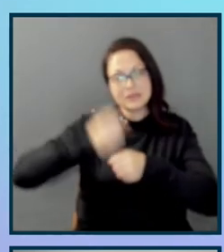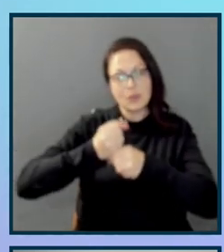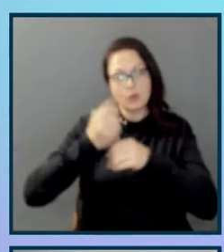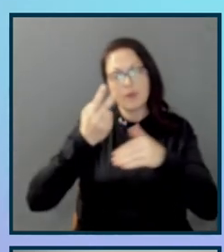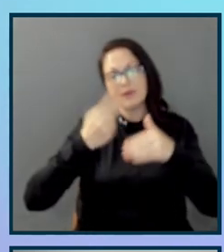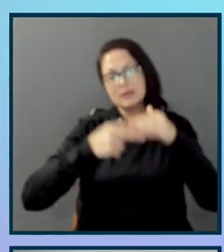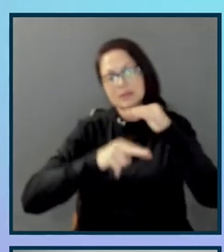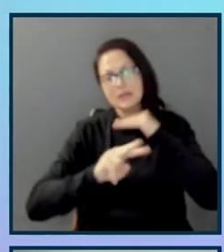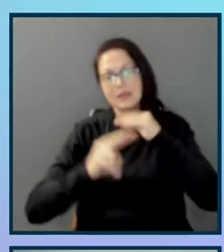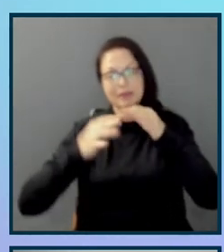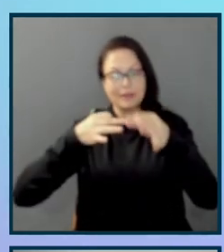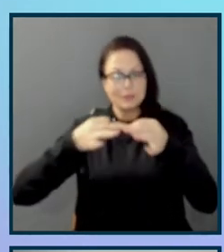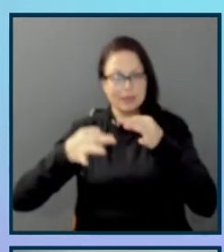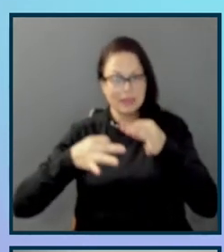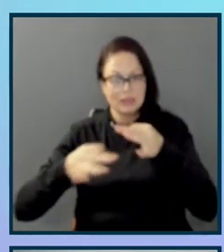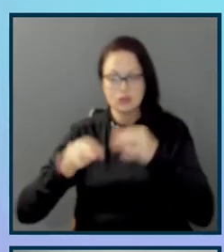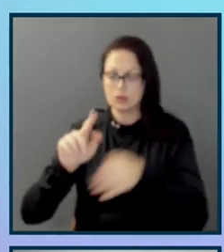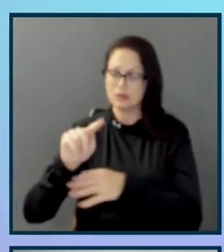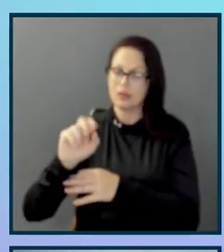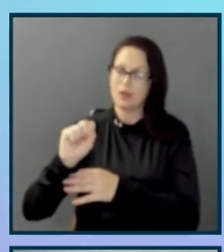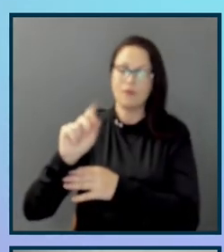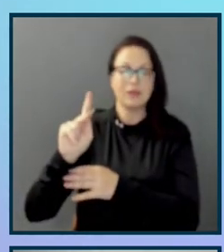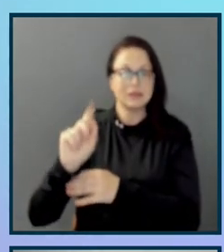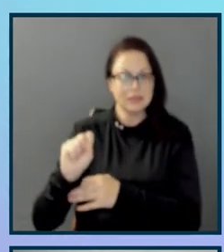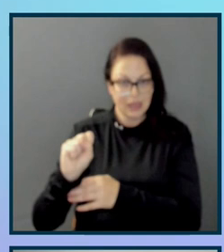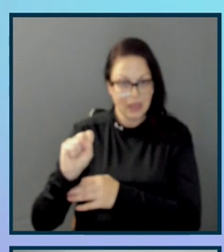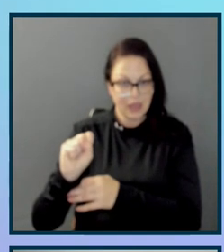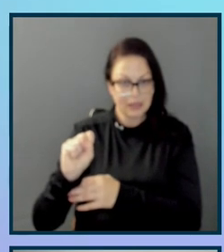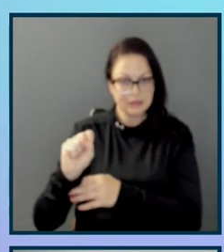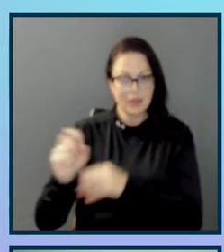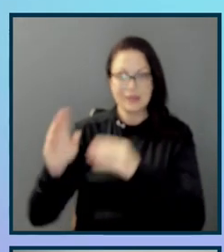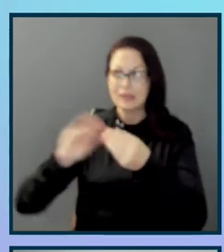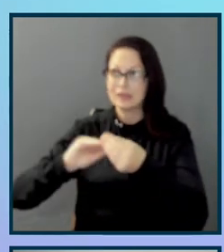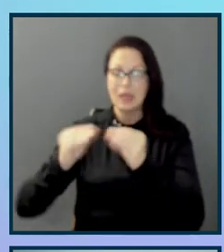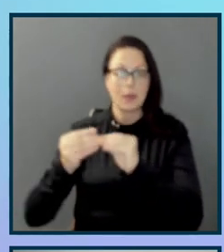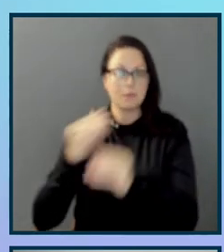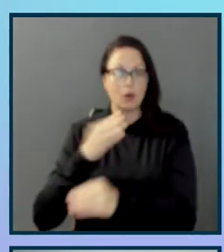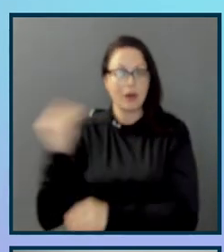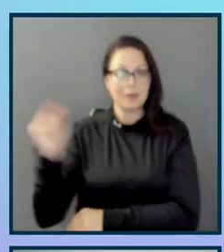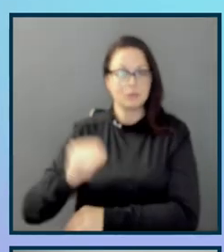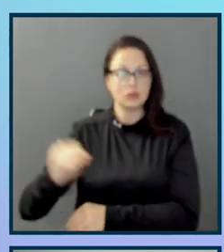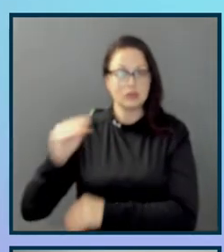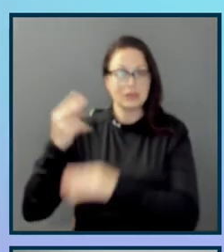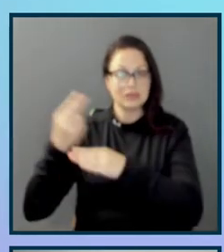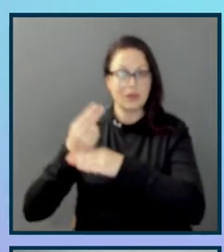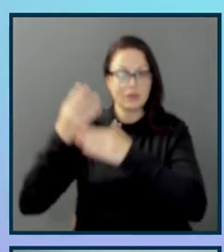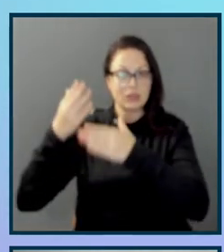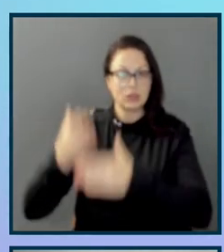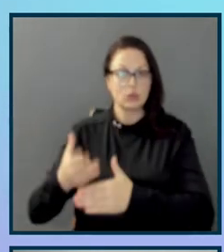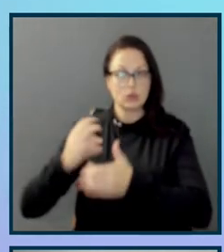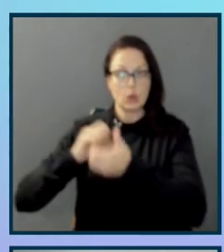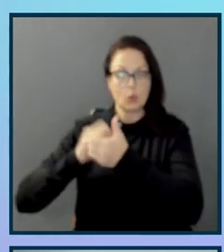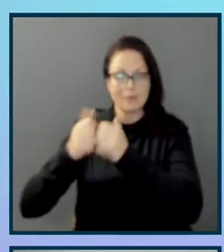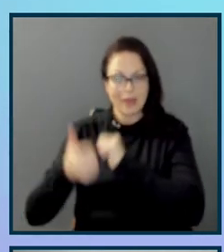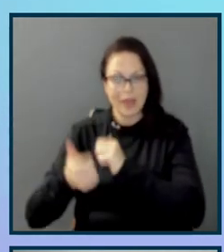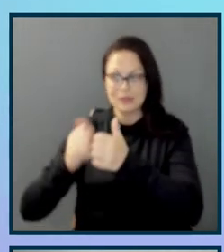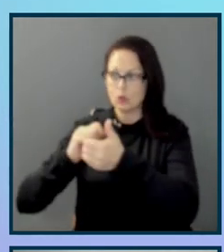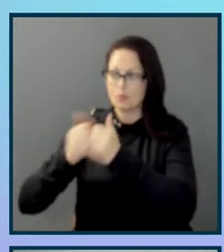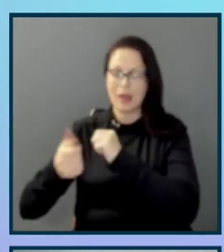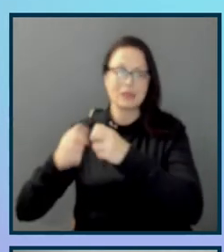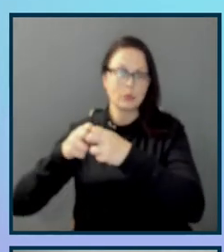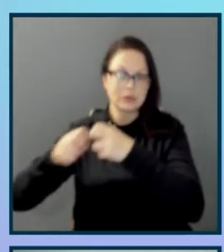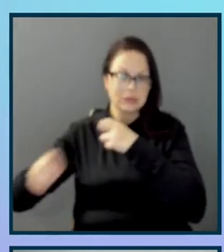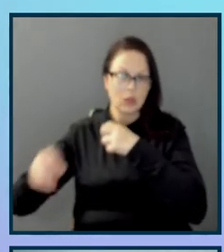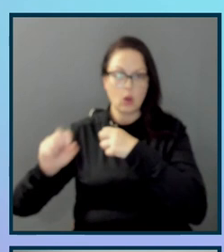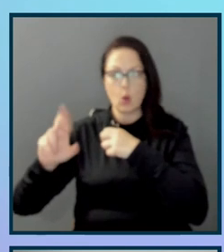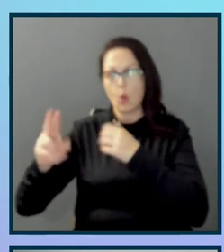of the tasks that users were presented with, the number and the percentage of users who passed, passed with difficulty, or just failed the